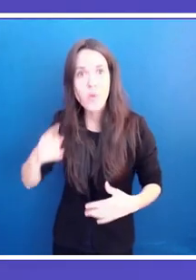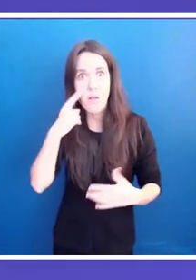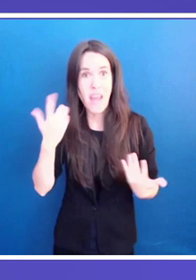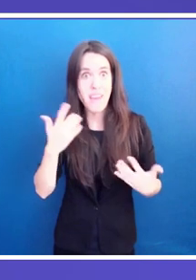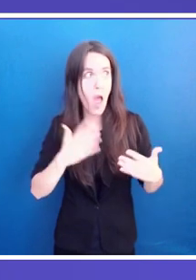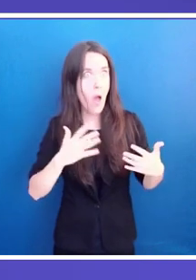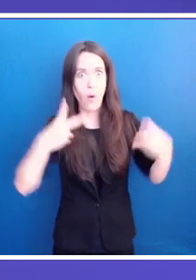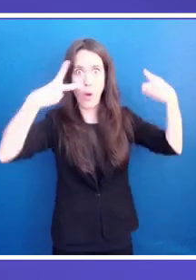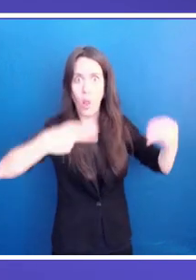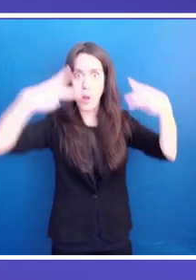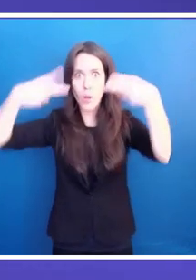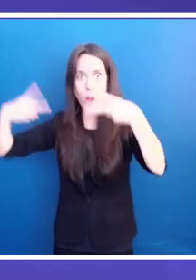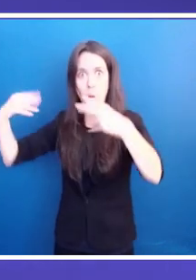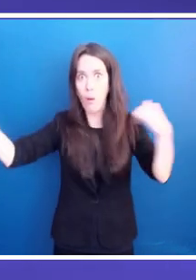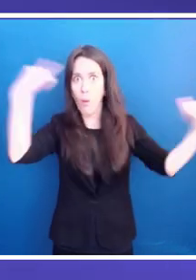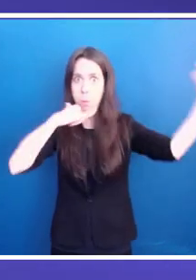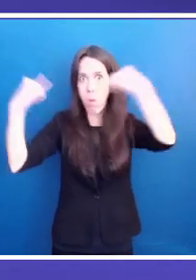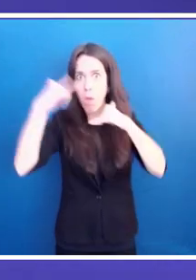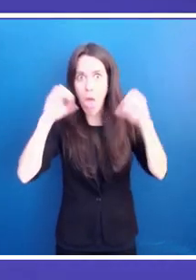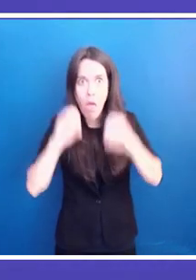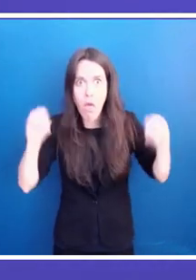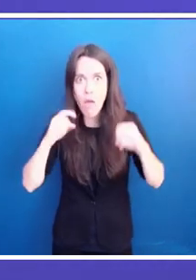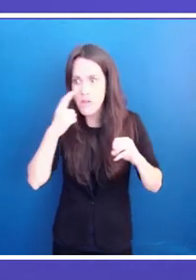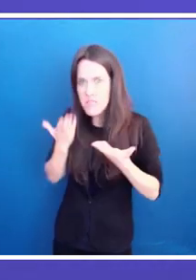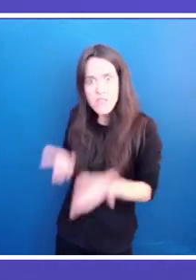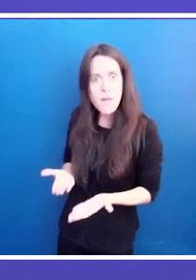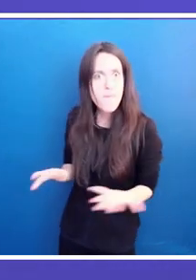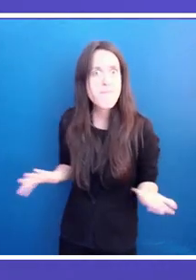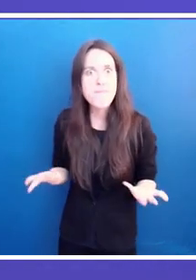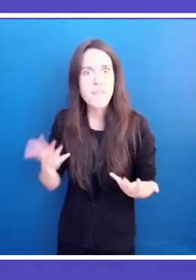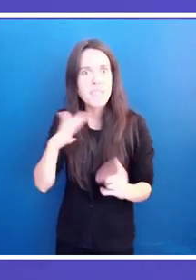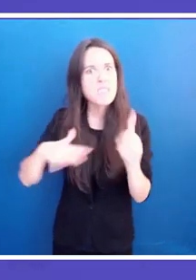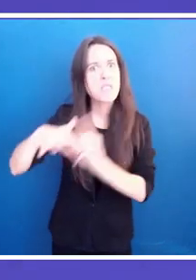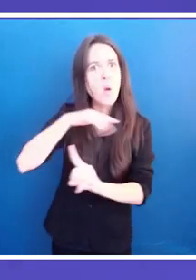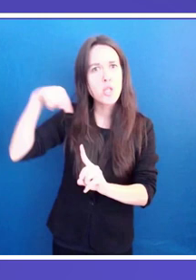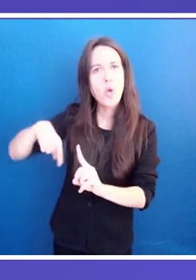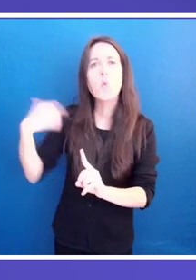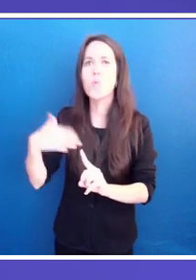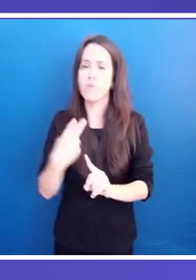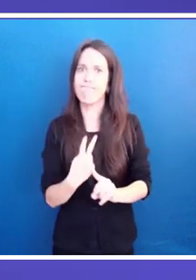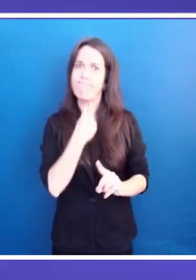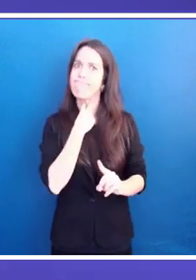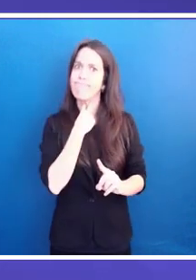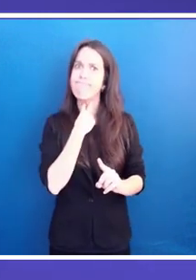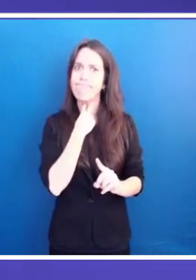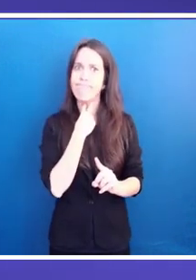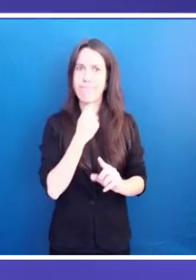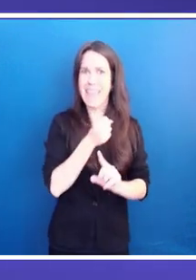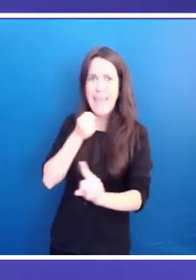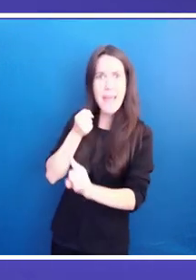flow of humanitarian assistance as well as an increasing impact on women